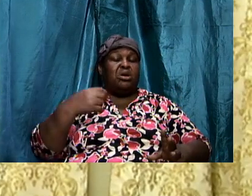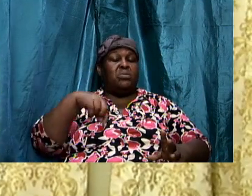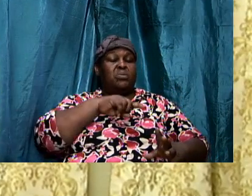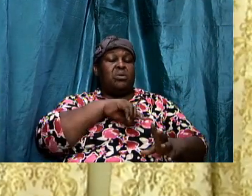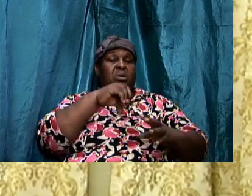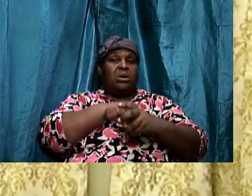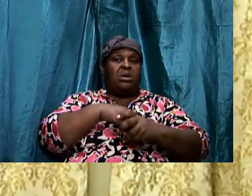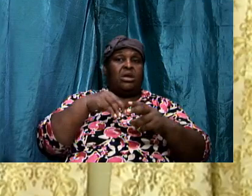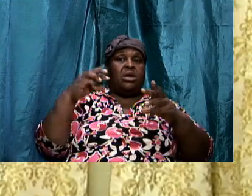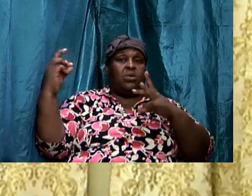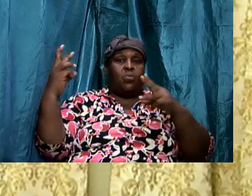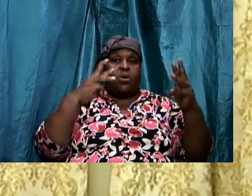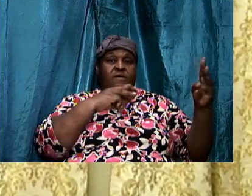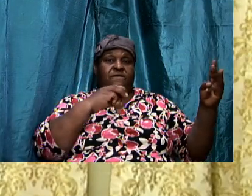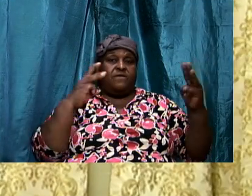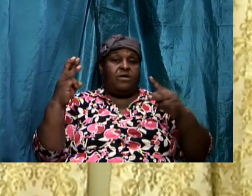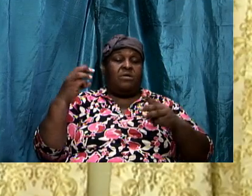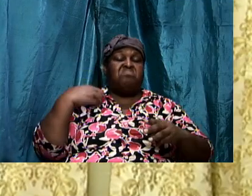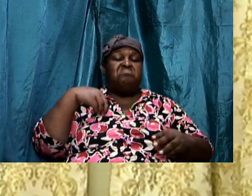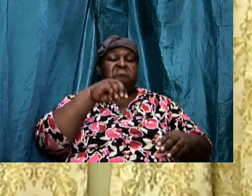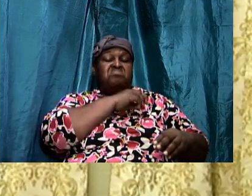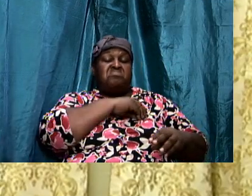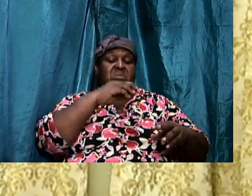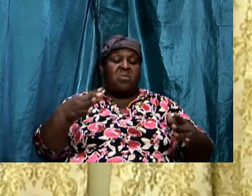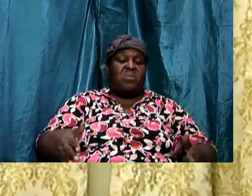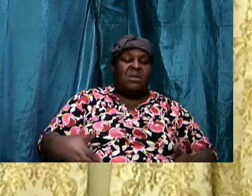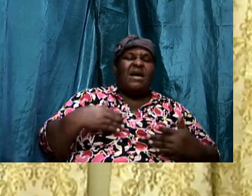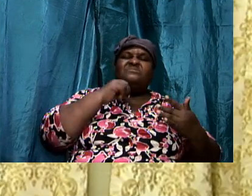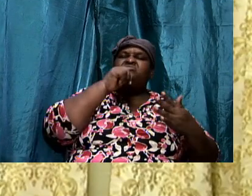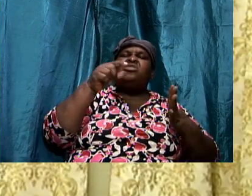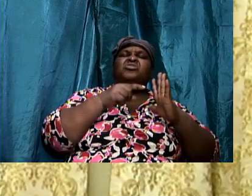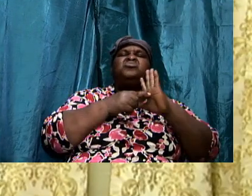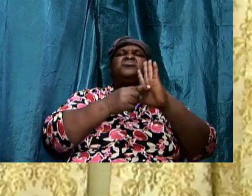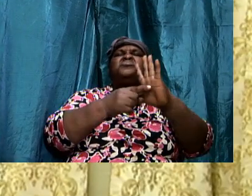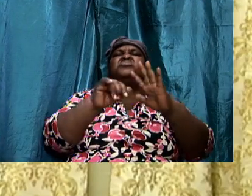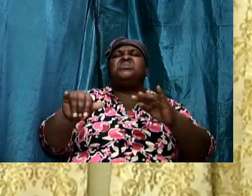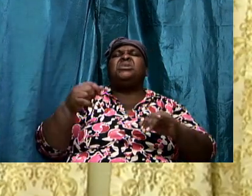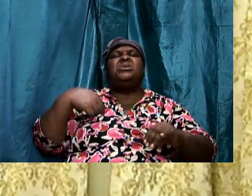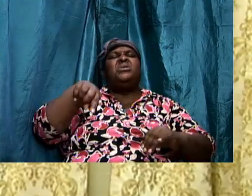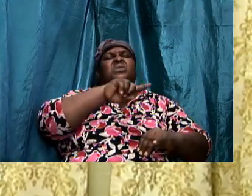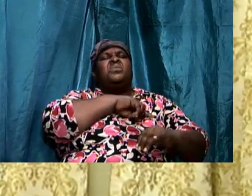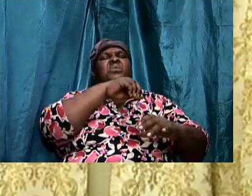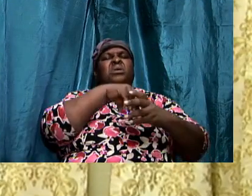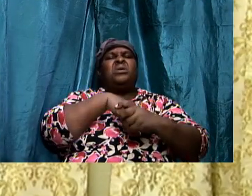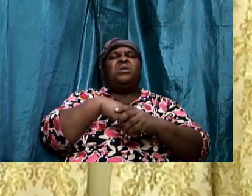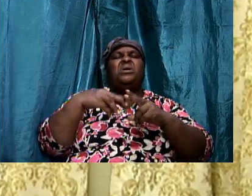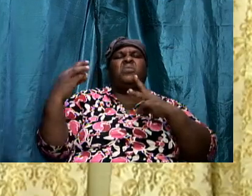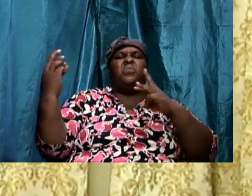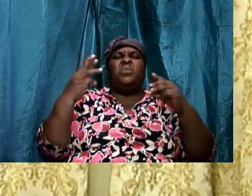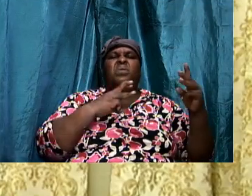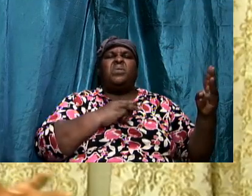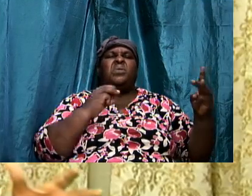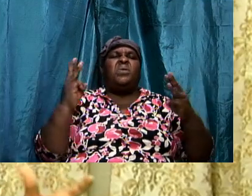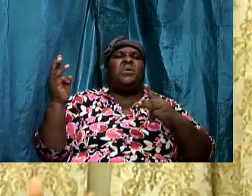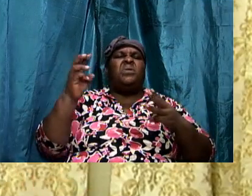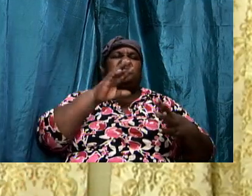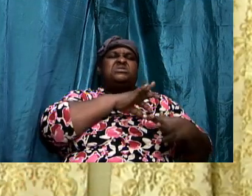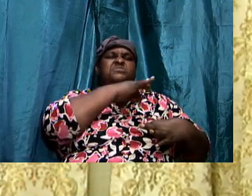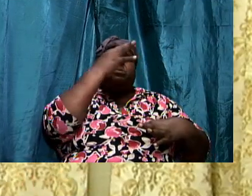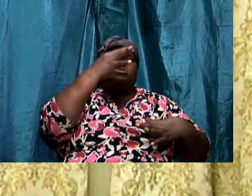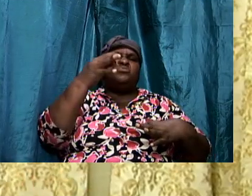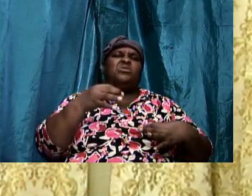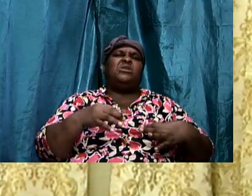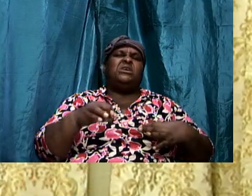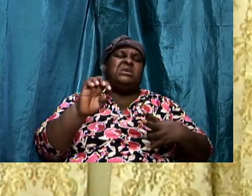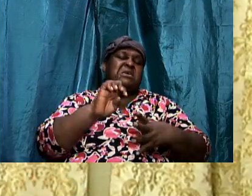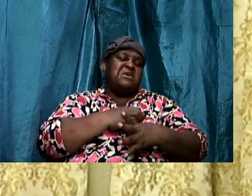Our lives. Does not show that we are in warfare. And even if we accept